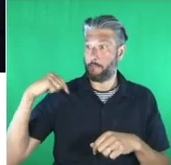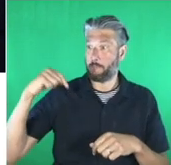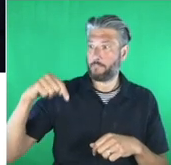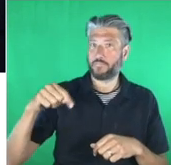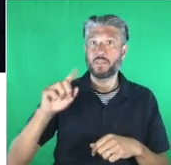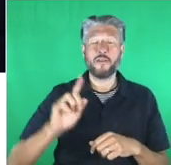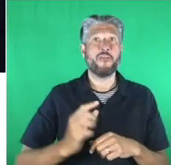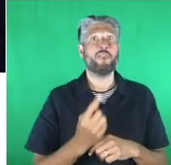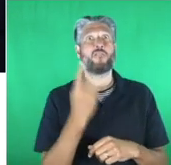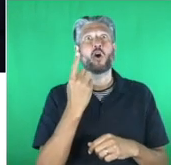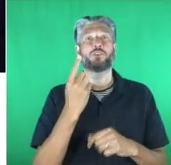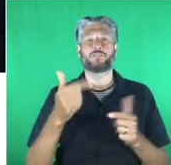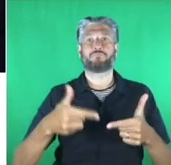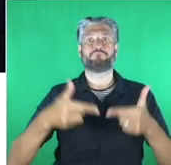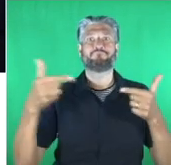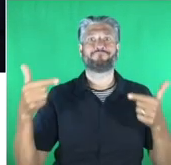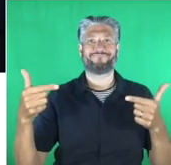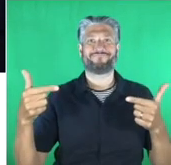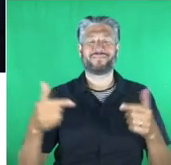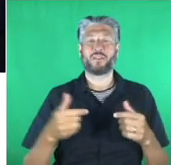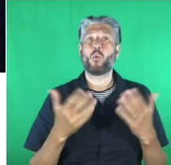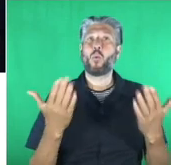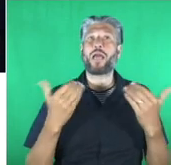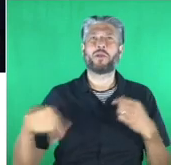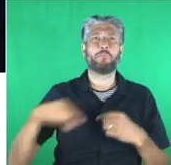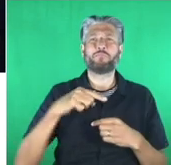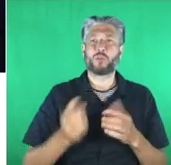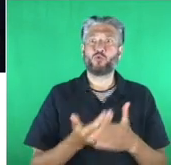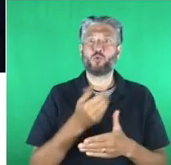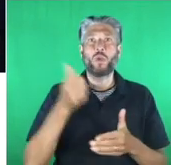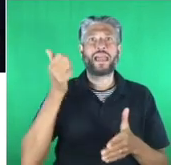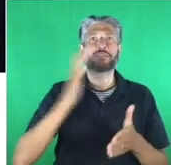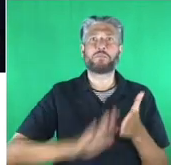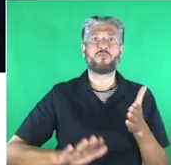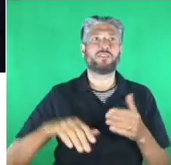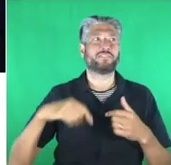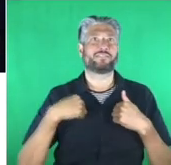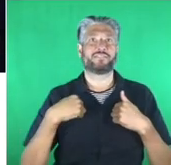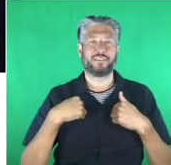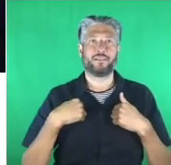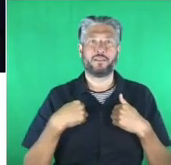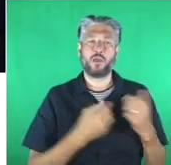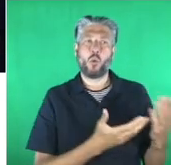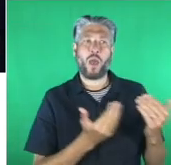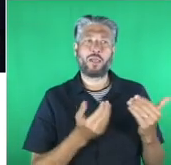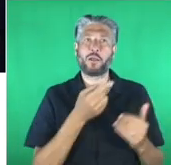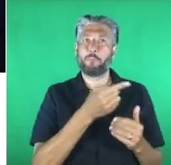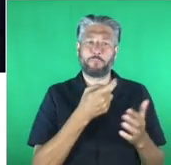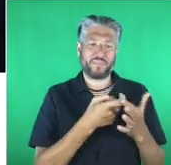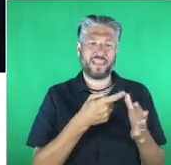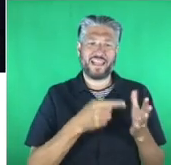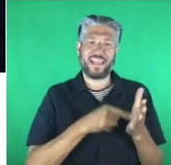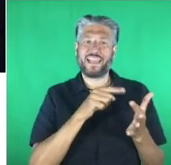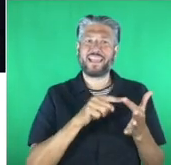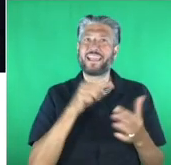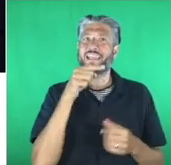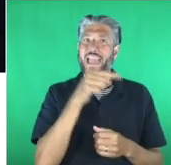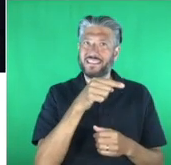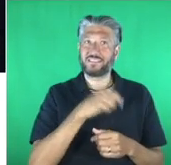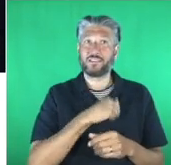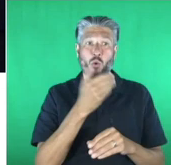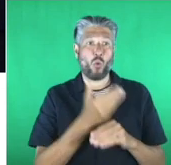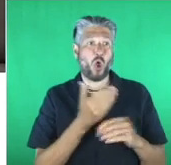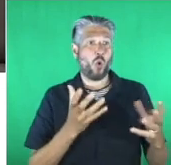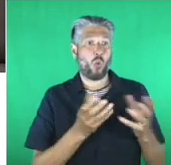you to this whole new experience for us and I'm also pleased to welcome Kate, Kate Russell, broadcaster and journalist who's co-hosted with me for the last five years so